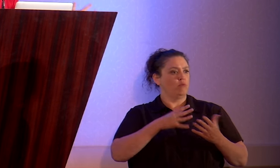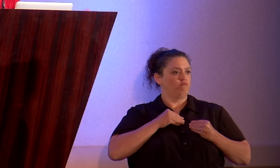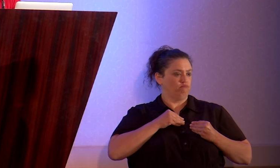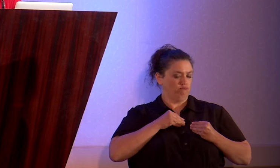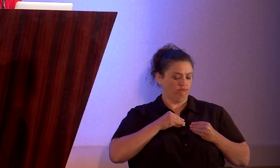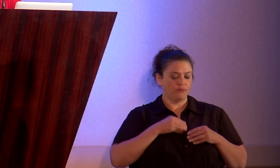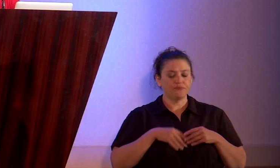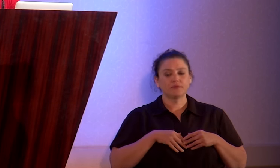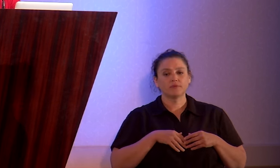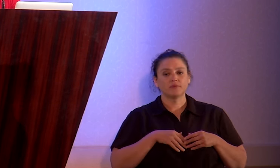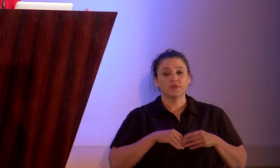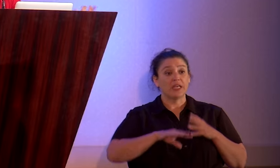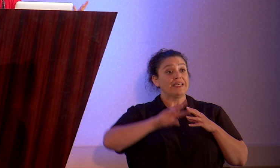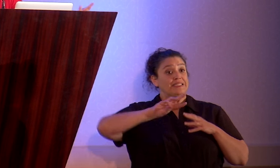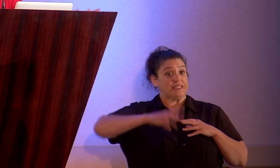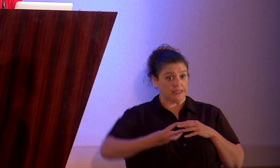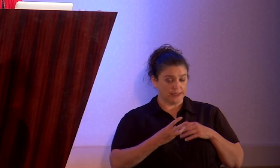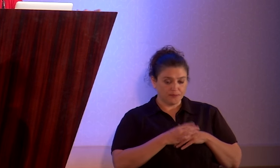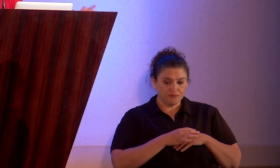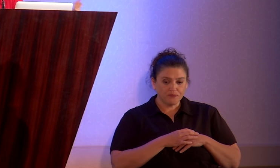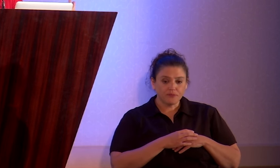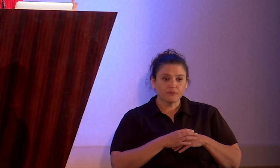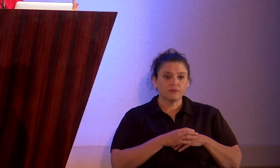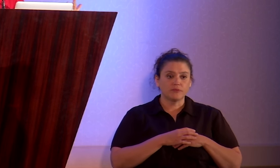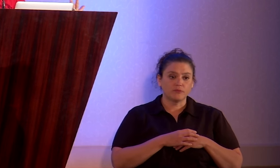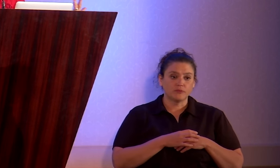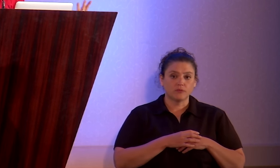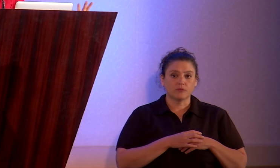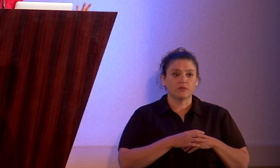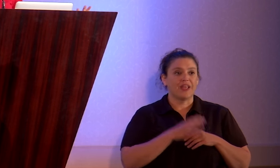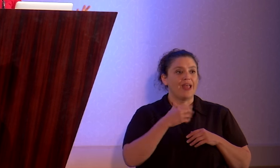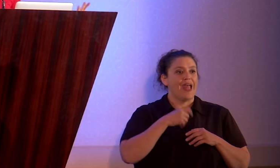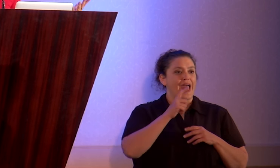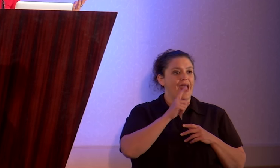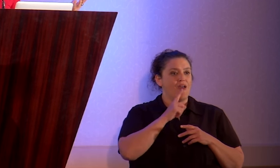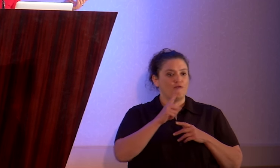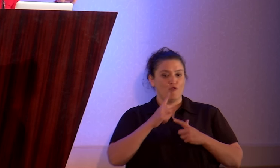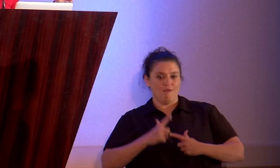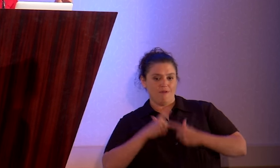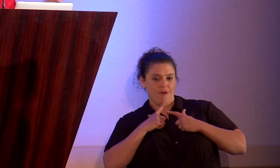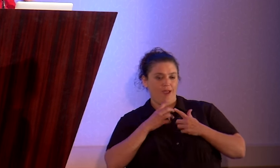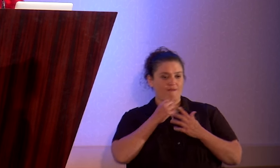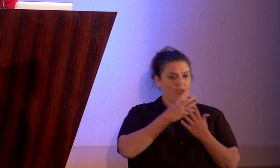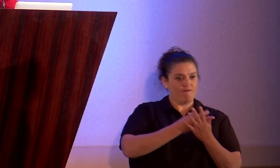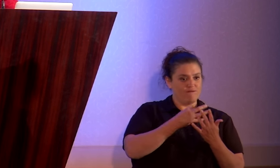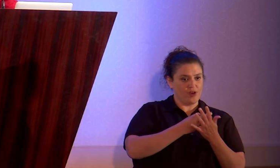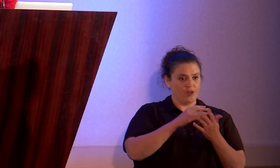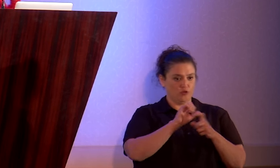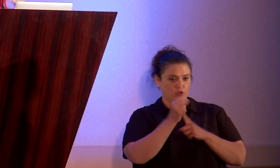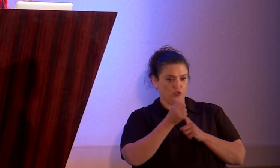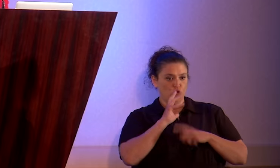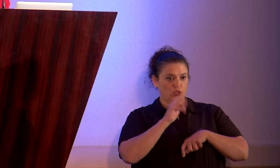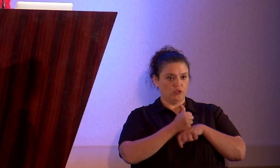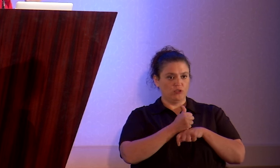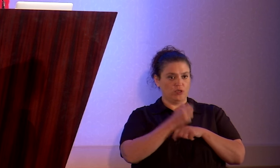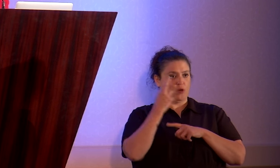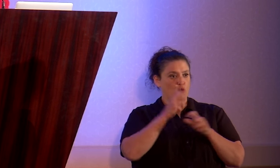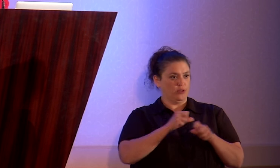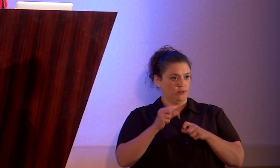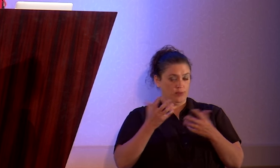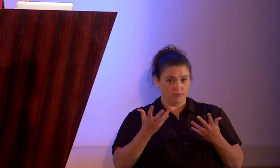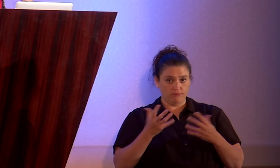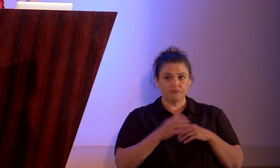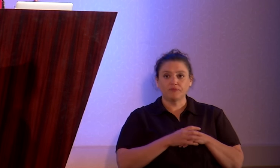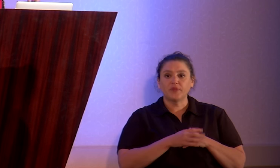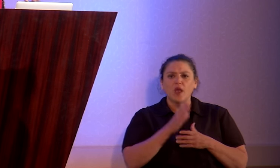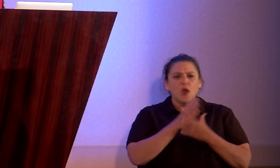Number six, have your practical and financial ducks in a row. Within reason. And as positive